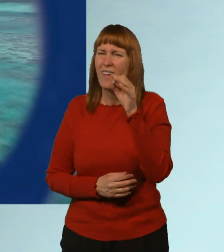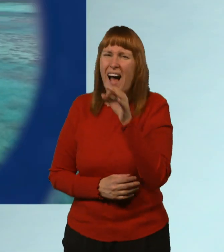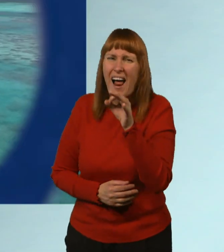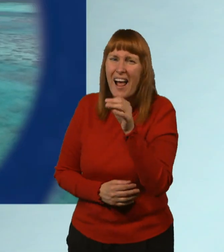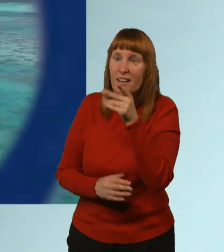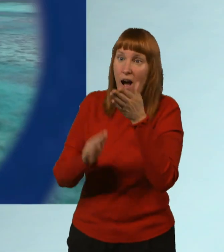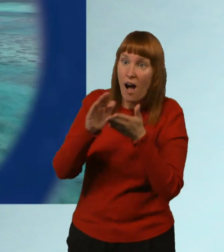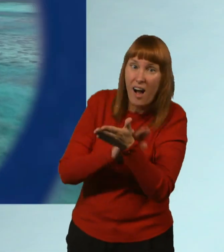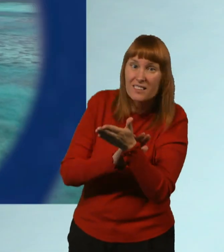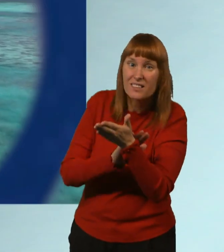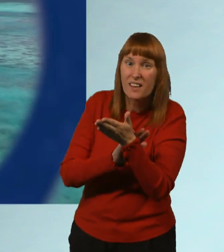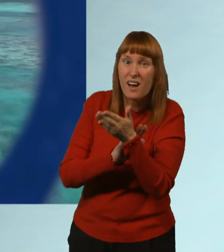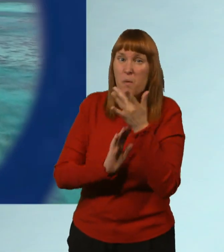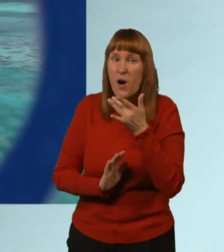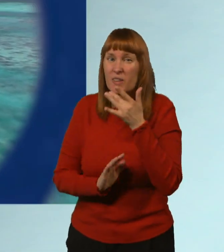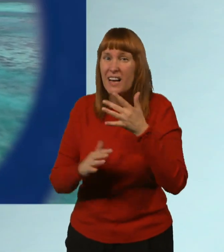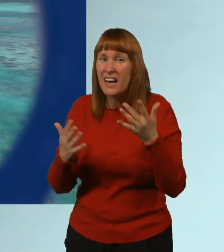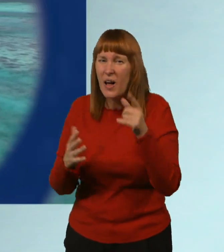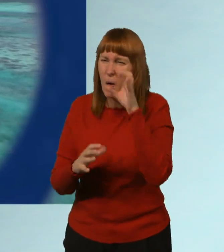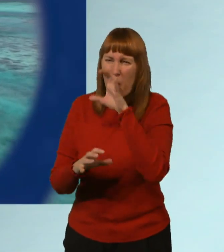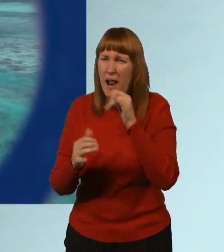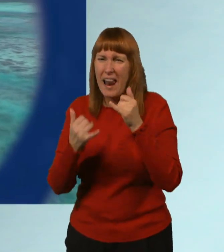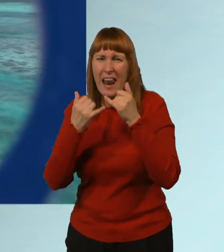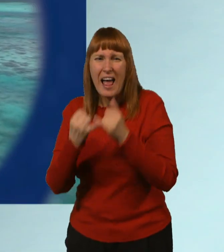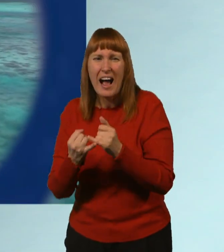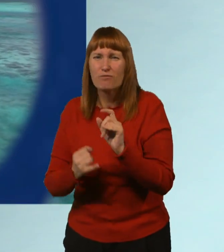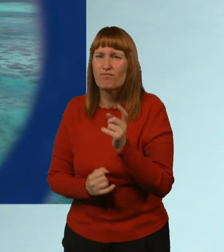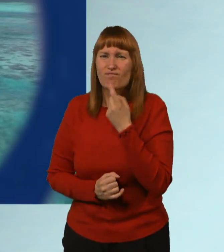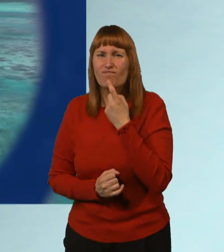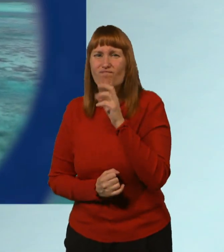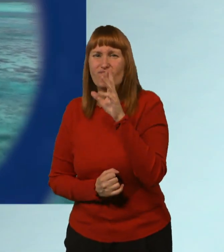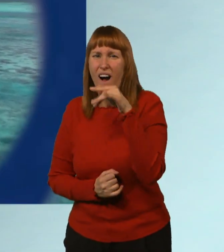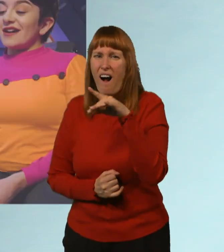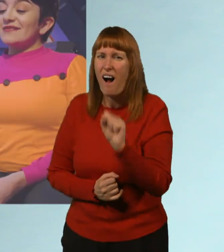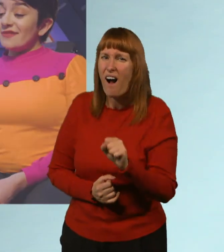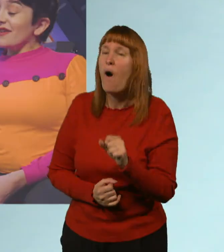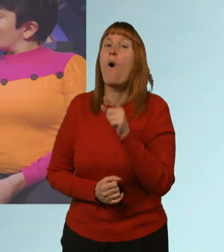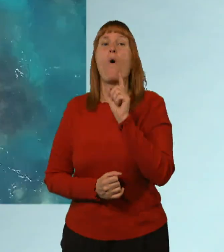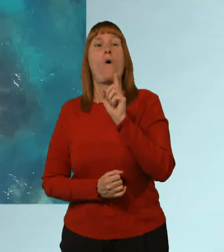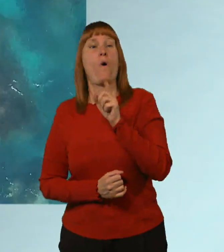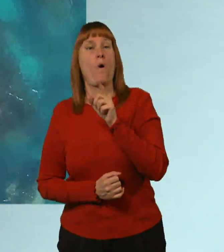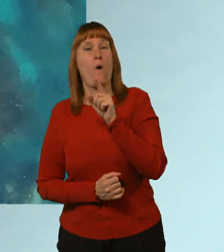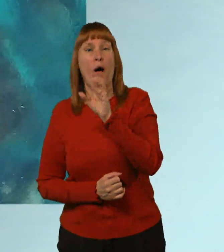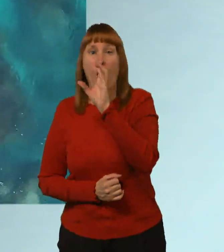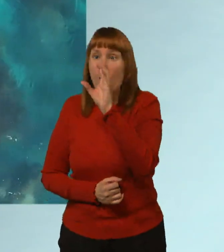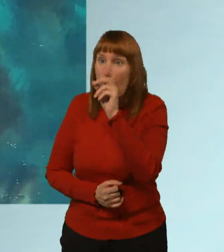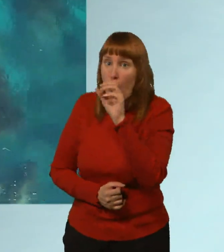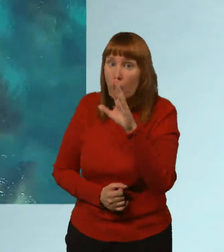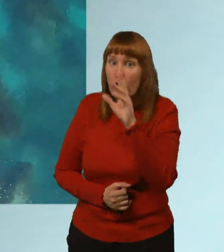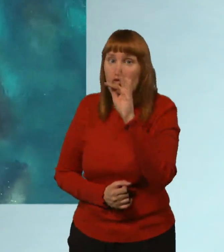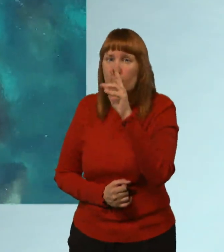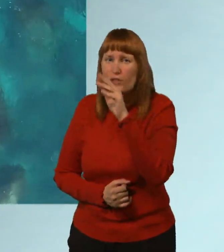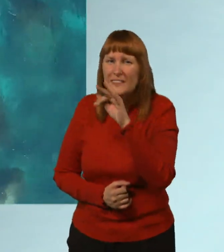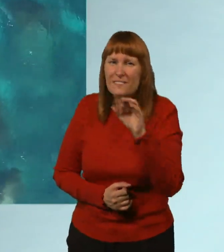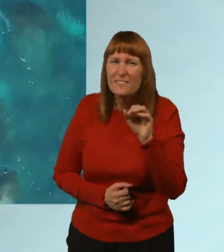Underneath the water. It looks like rocks. Ah, that. That's a coral reef. Coral